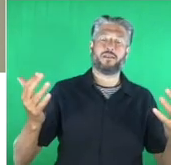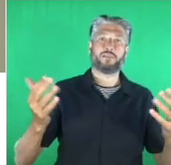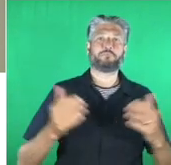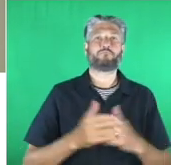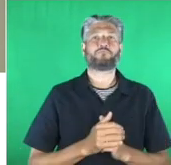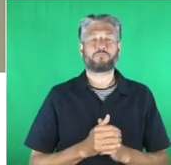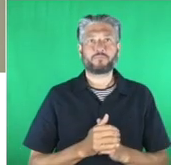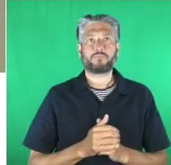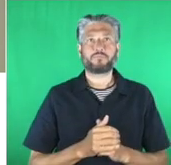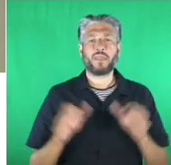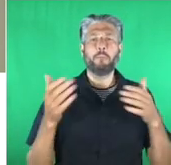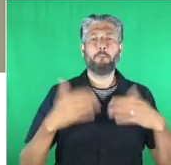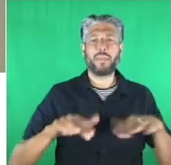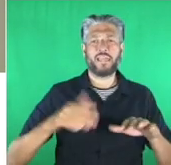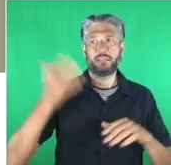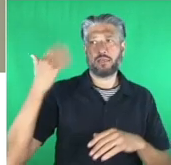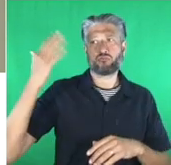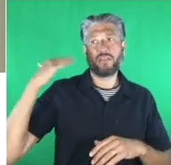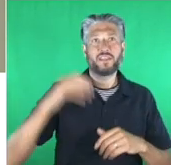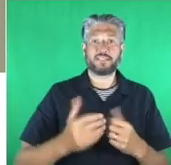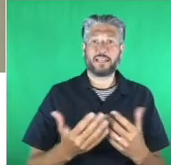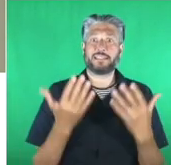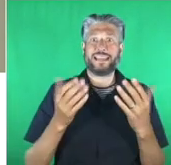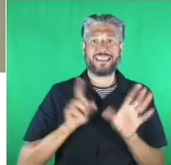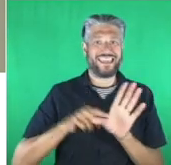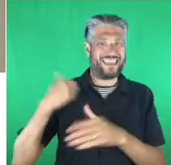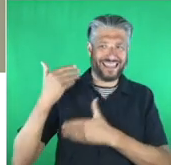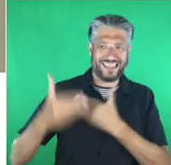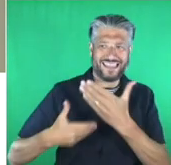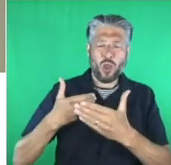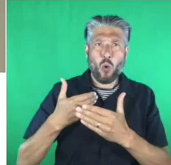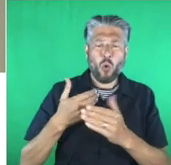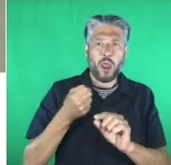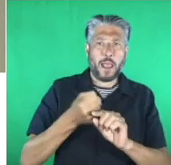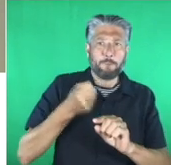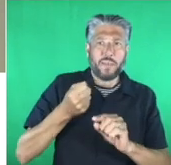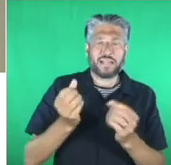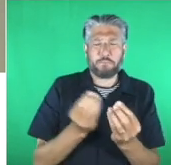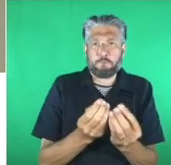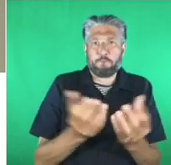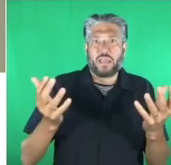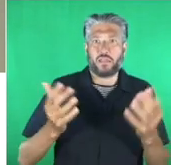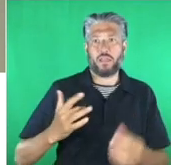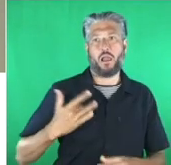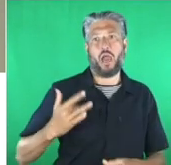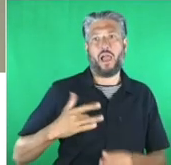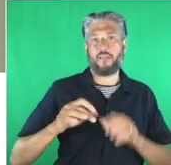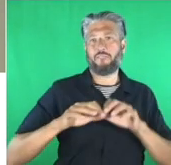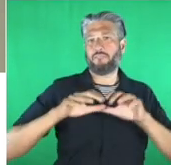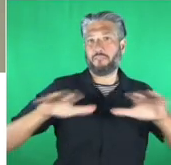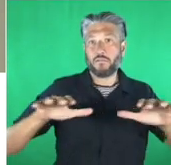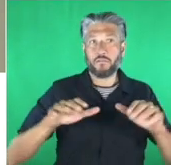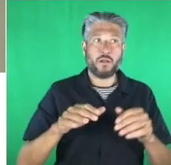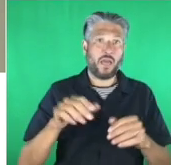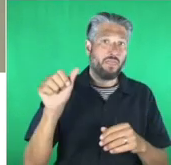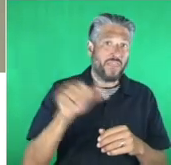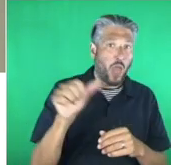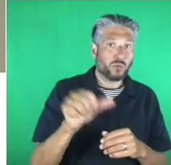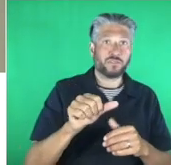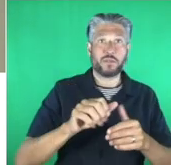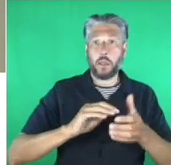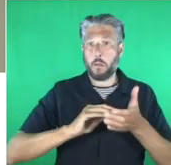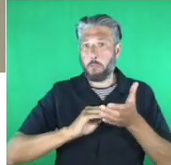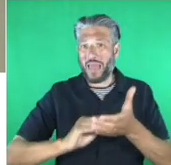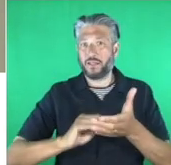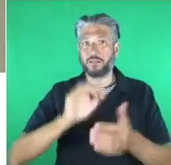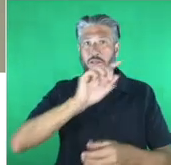over the previous 10 years and make an impact for thousands and possibly millions of people that's why our work of ability net and the other partners